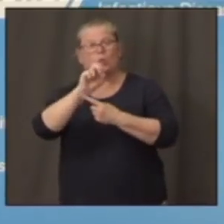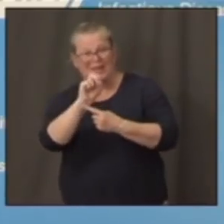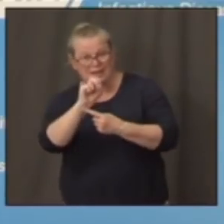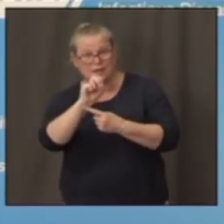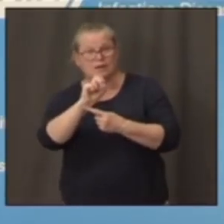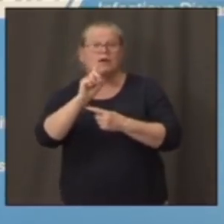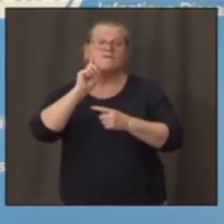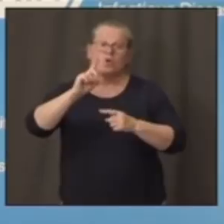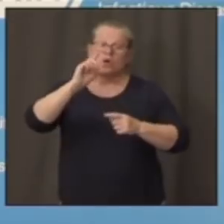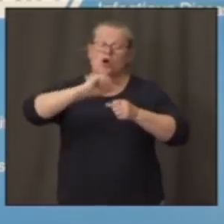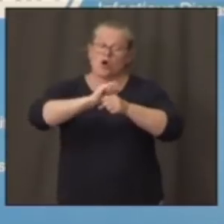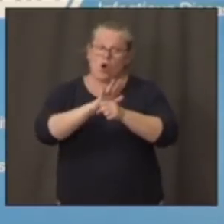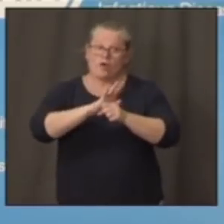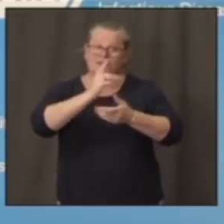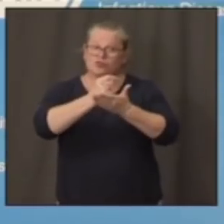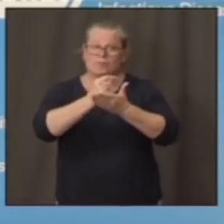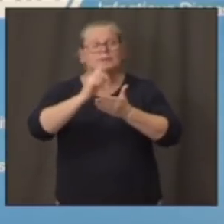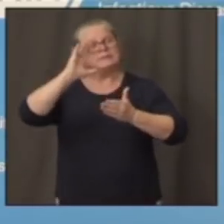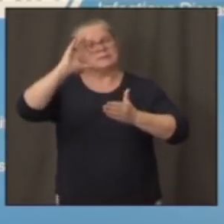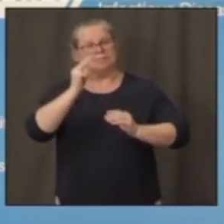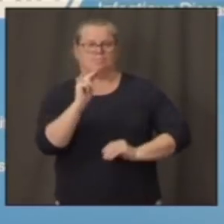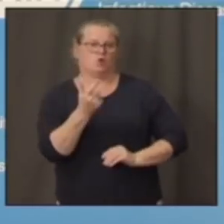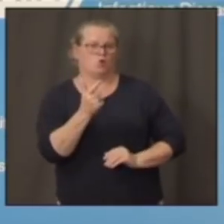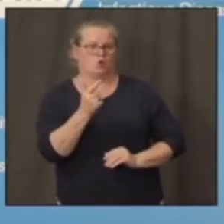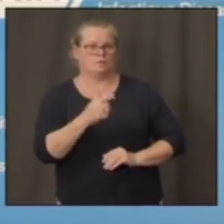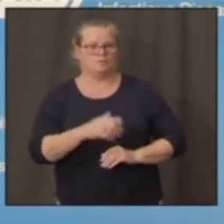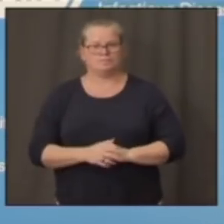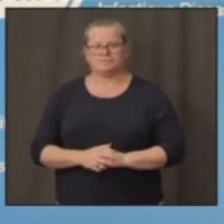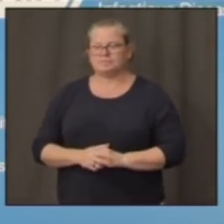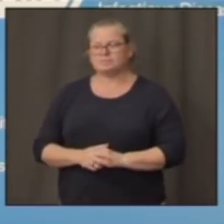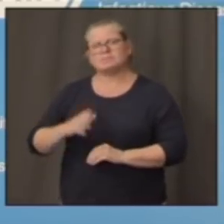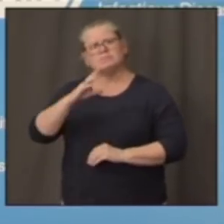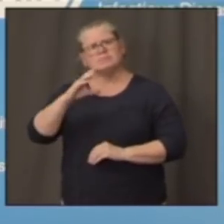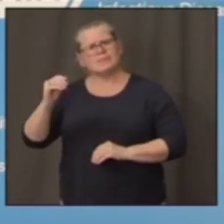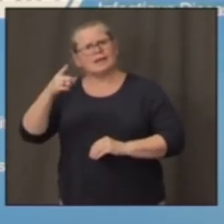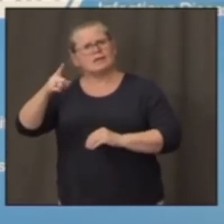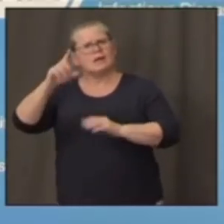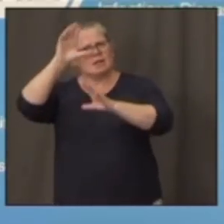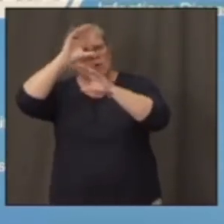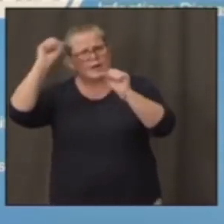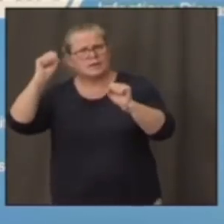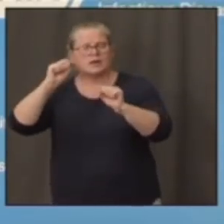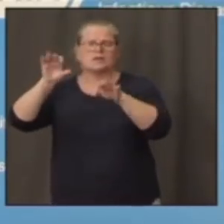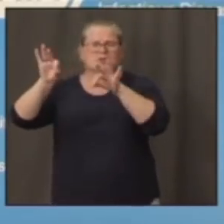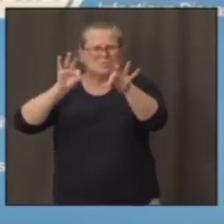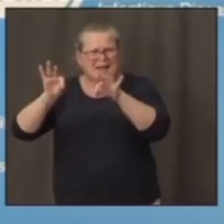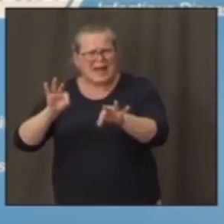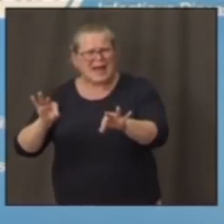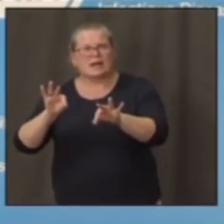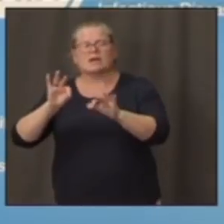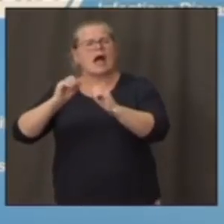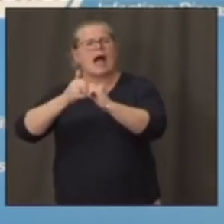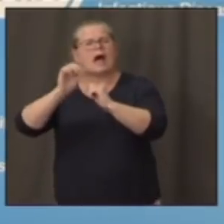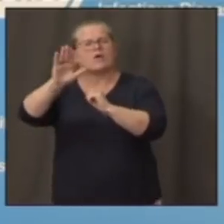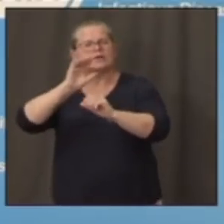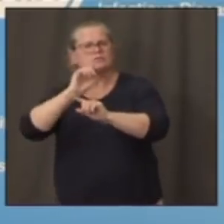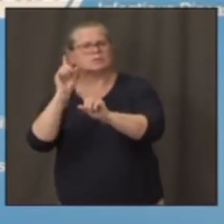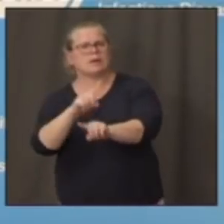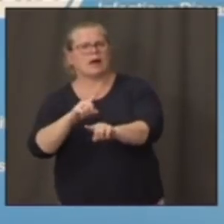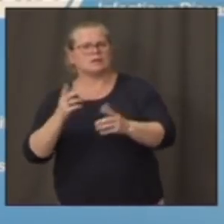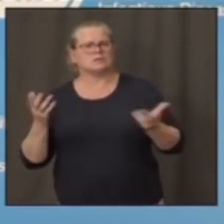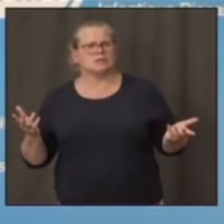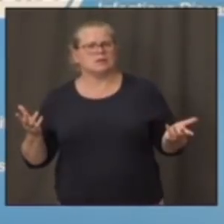a very quick follow-up. When you reason with the president and you give him all that science he just gave, how does he respond? he say,